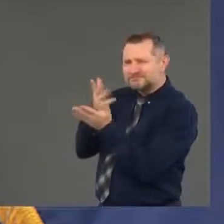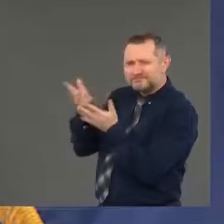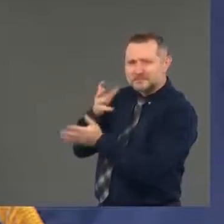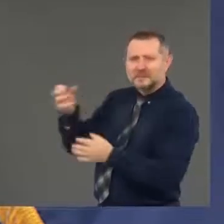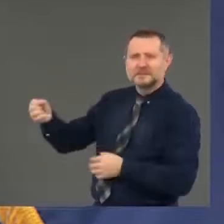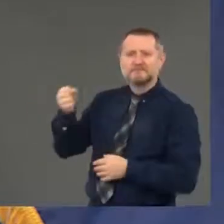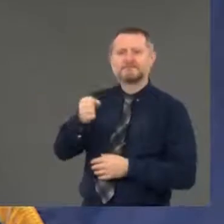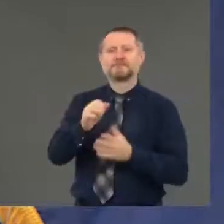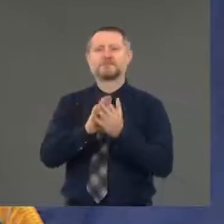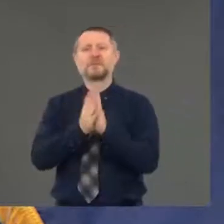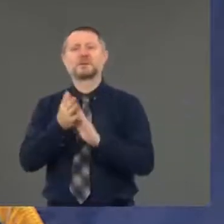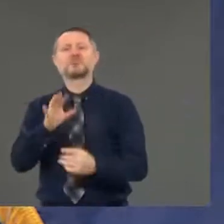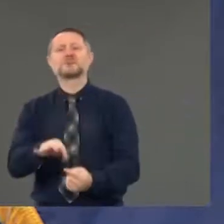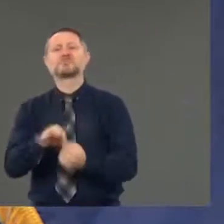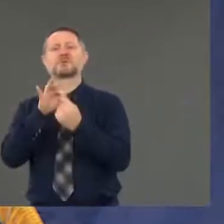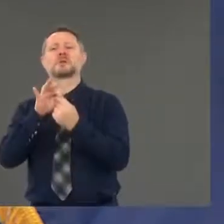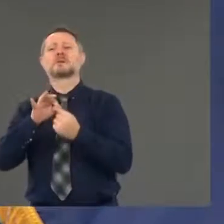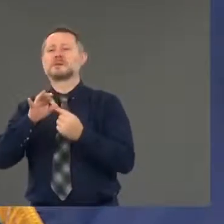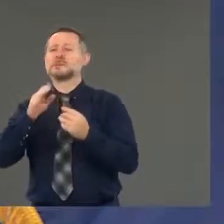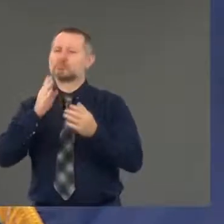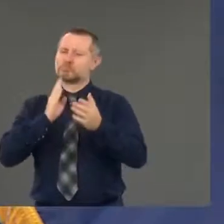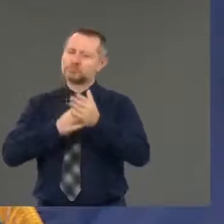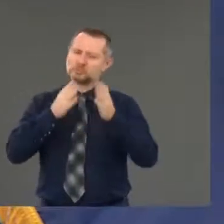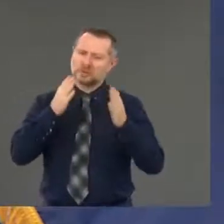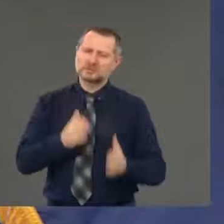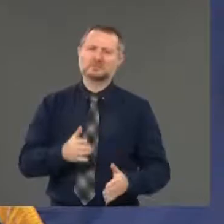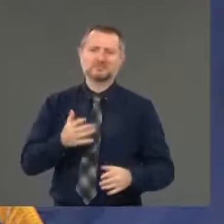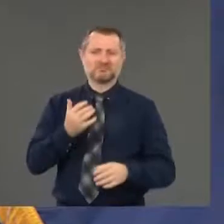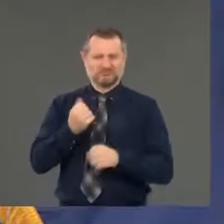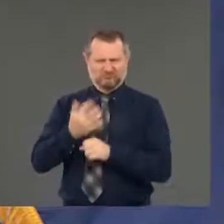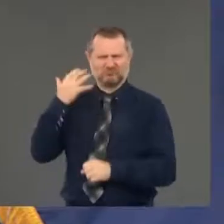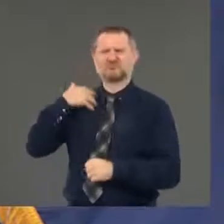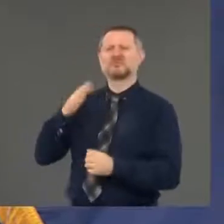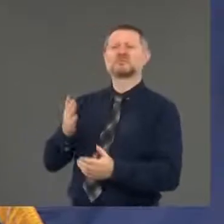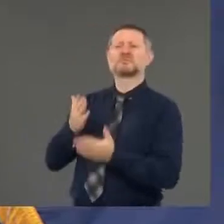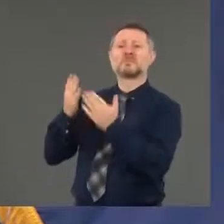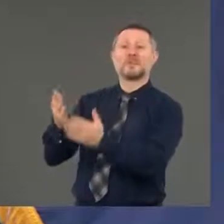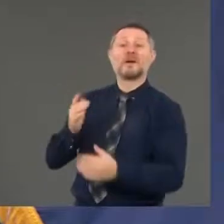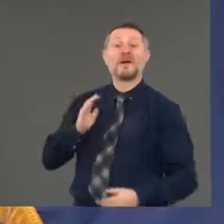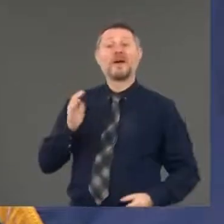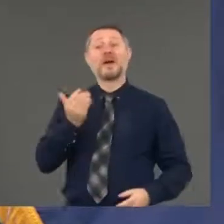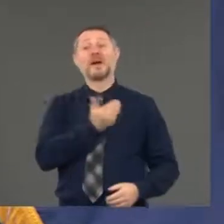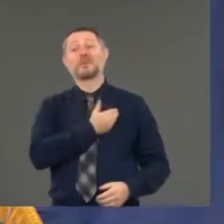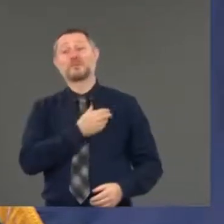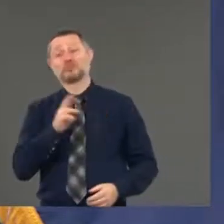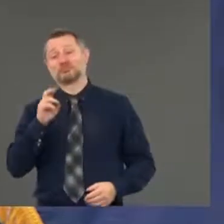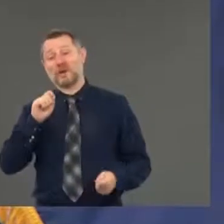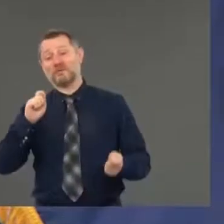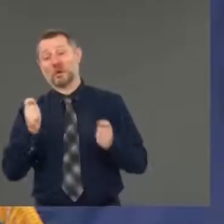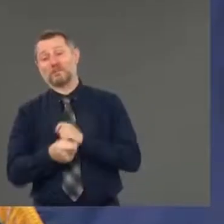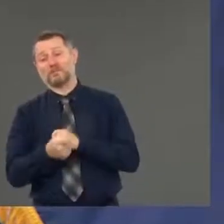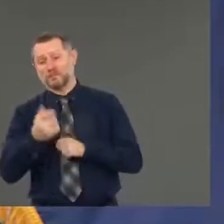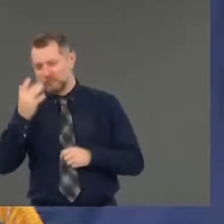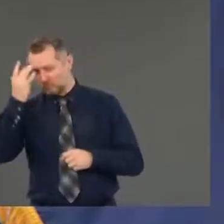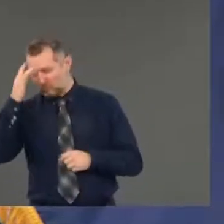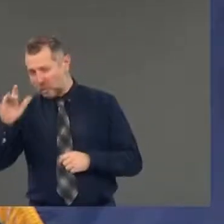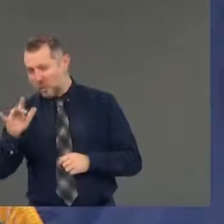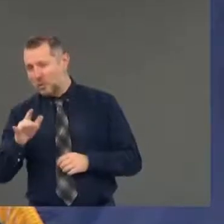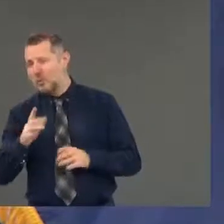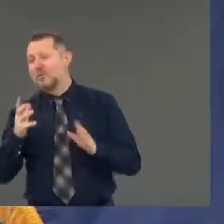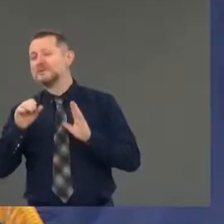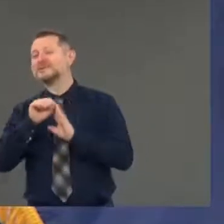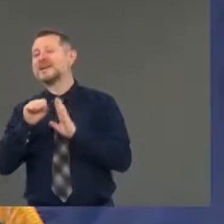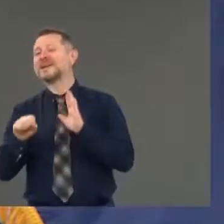So, our reforms are smart. Our reforms will be in place statewide. You're right. They're over any local city's actions.